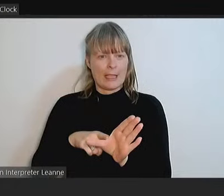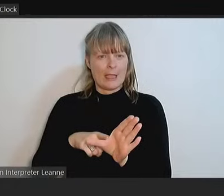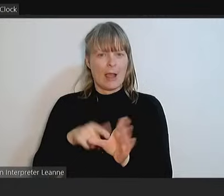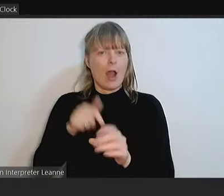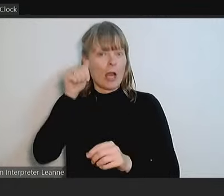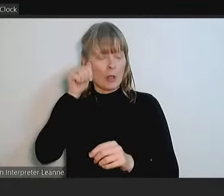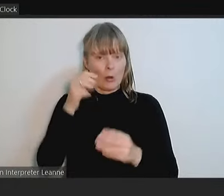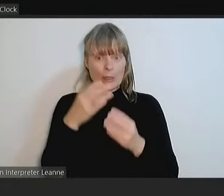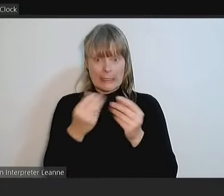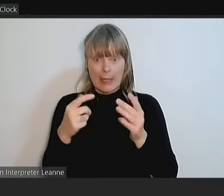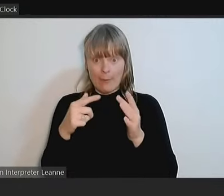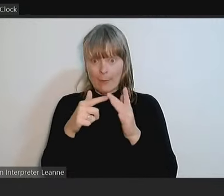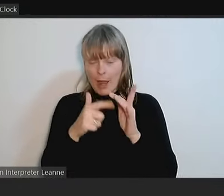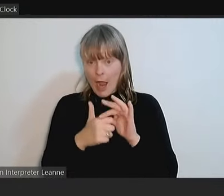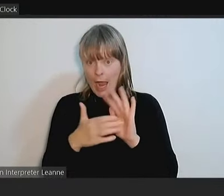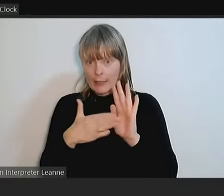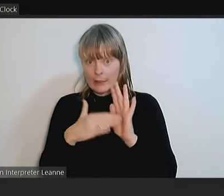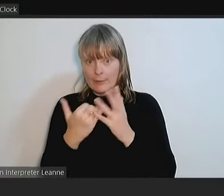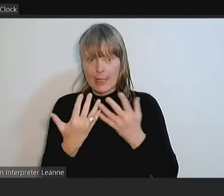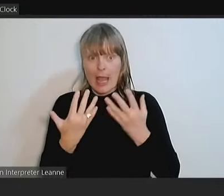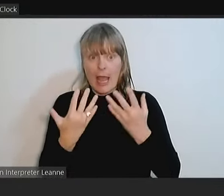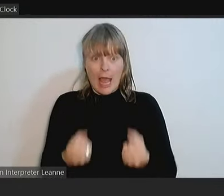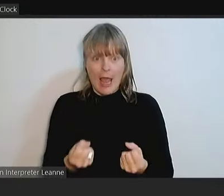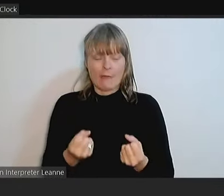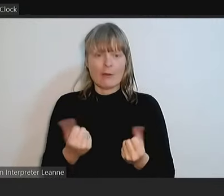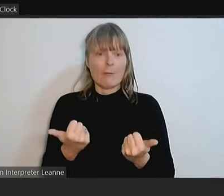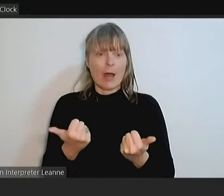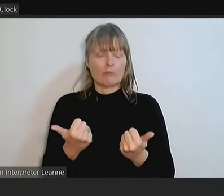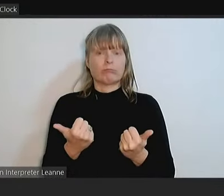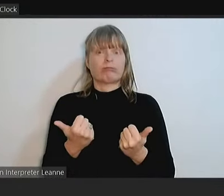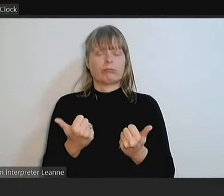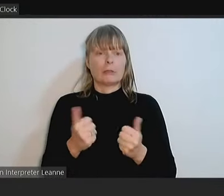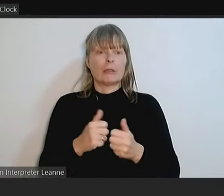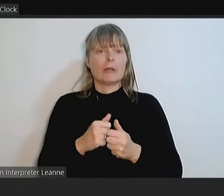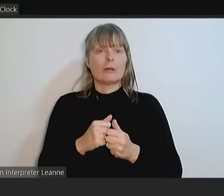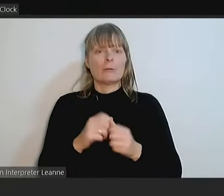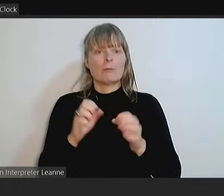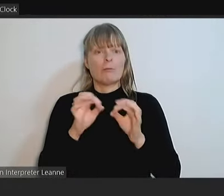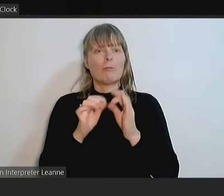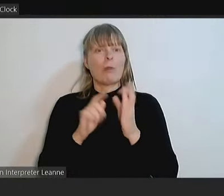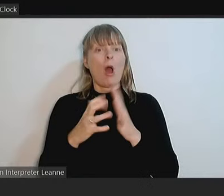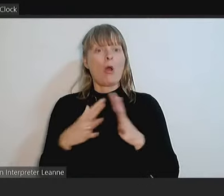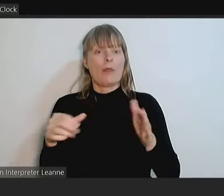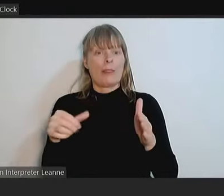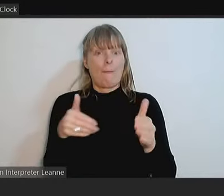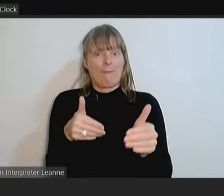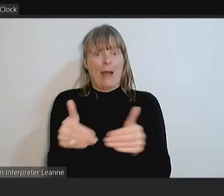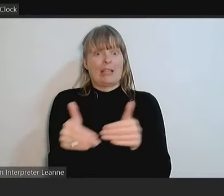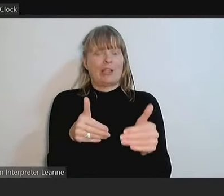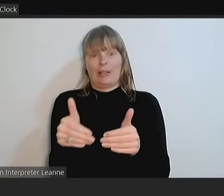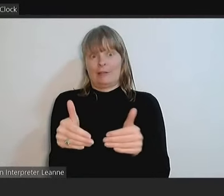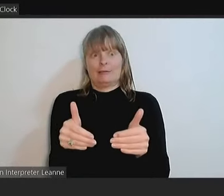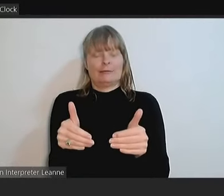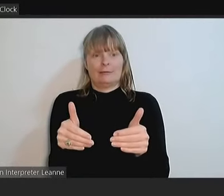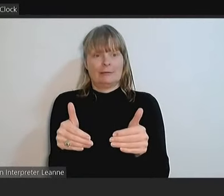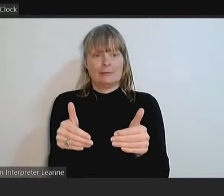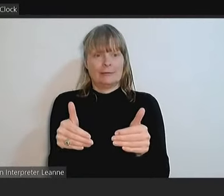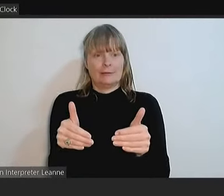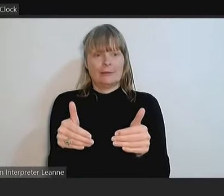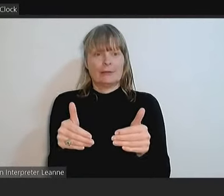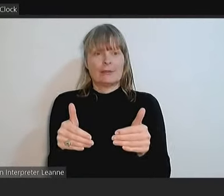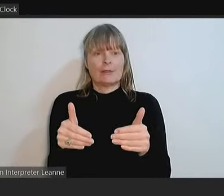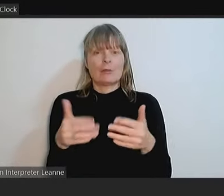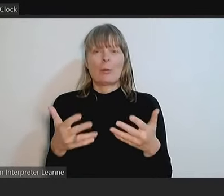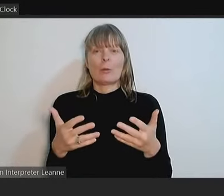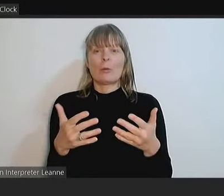that might blow our budget right over. So I'm wondering what is the process moving forward where we consider item